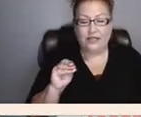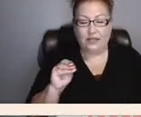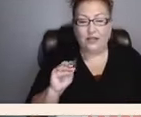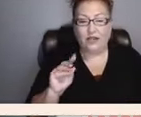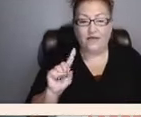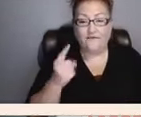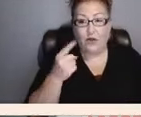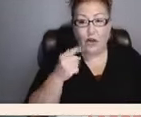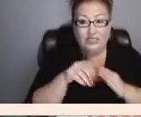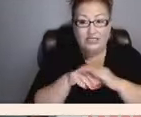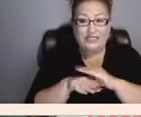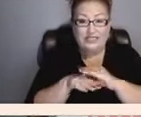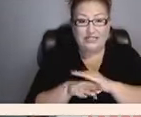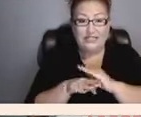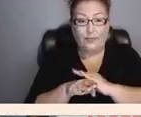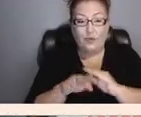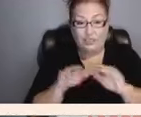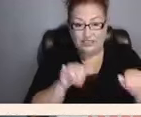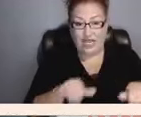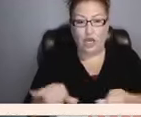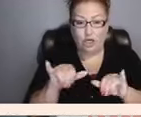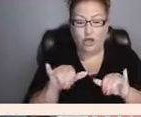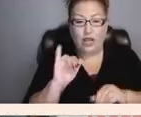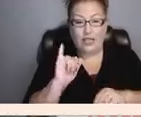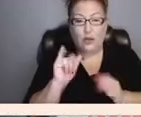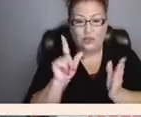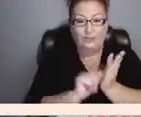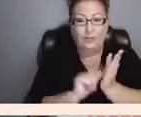stat standard was published